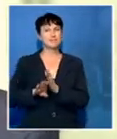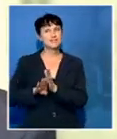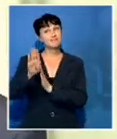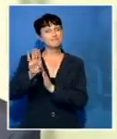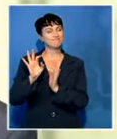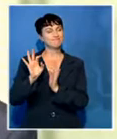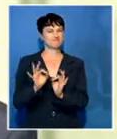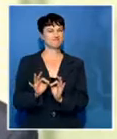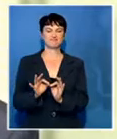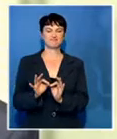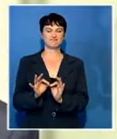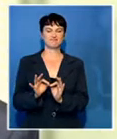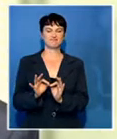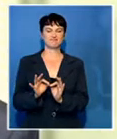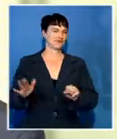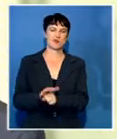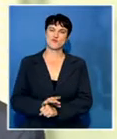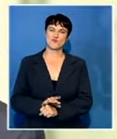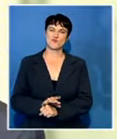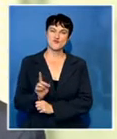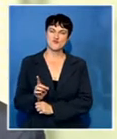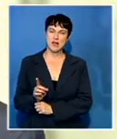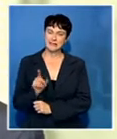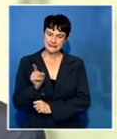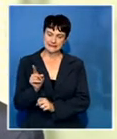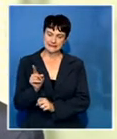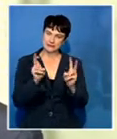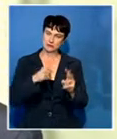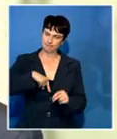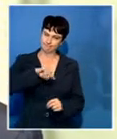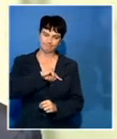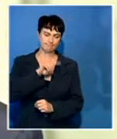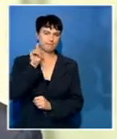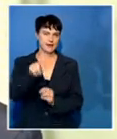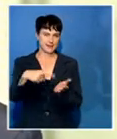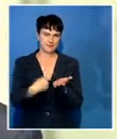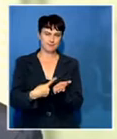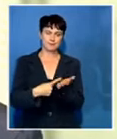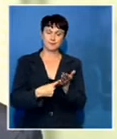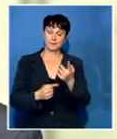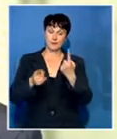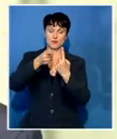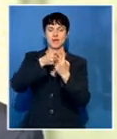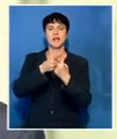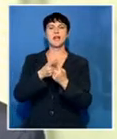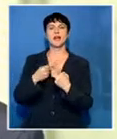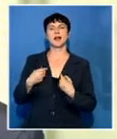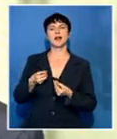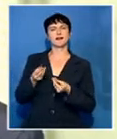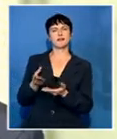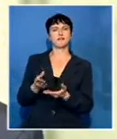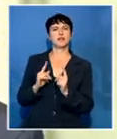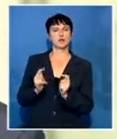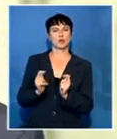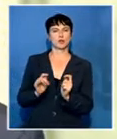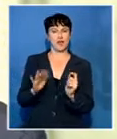That's an issue we're discussing. How do we provide, firstly, transport? How do we